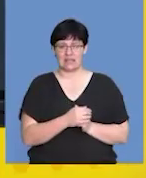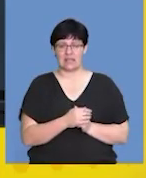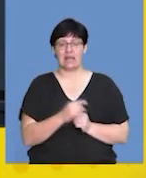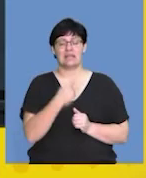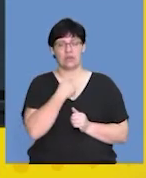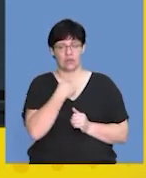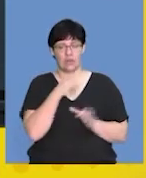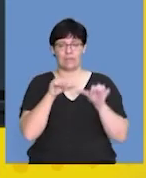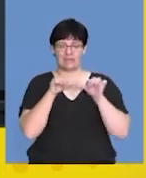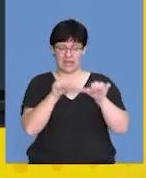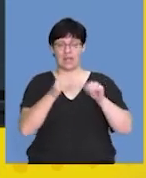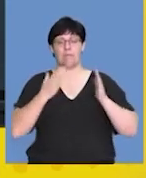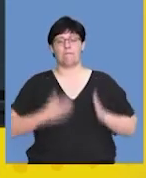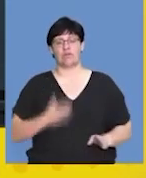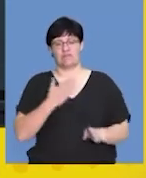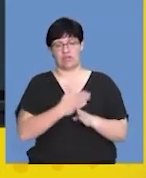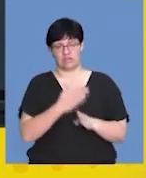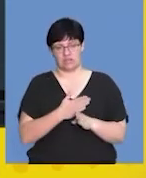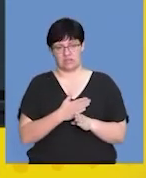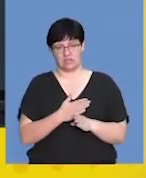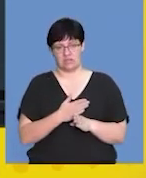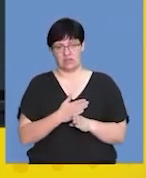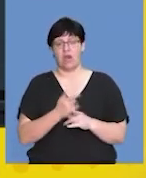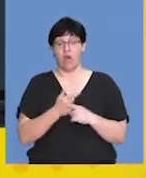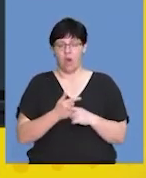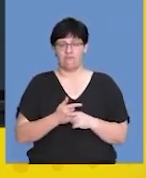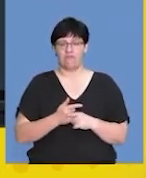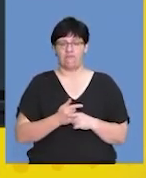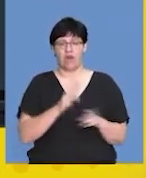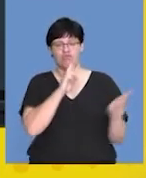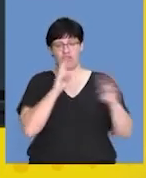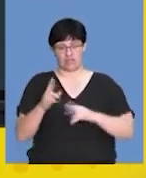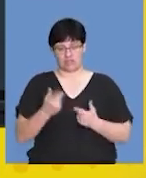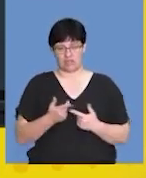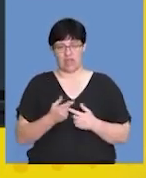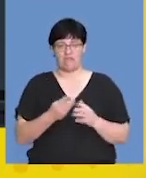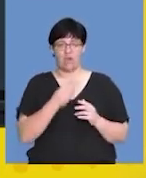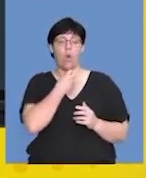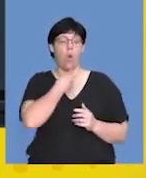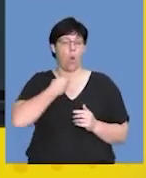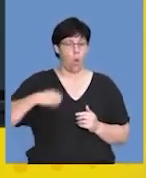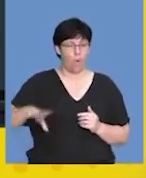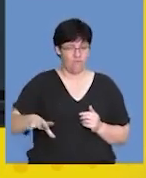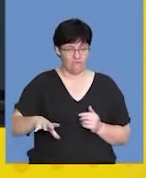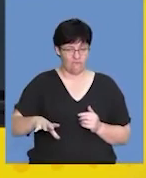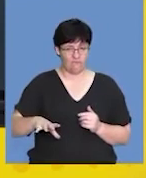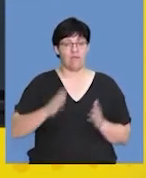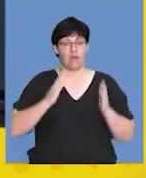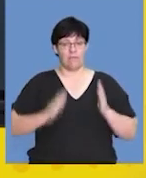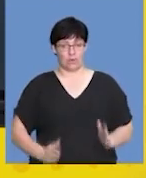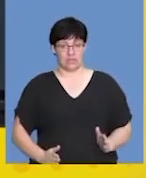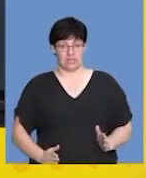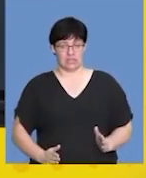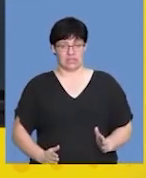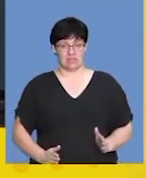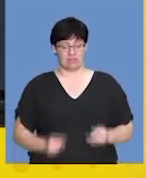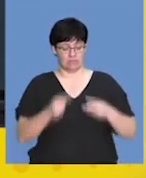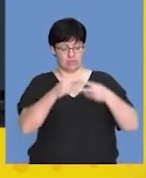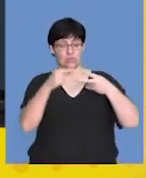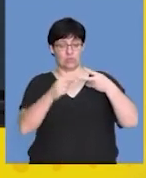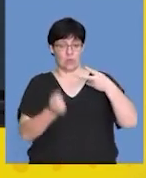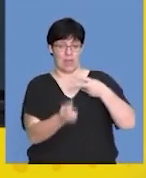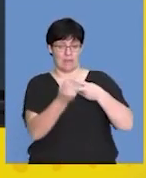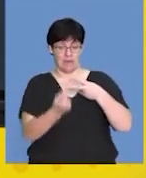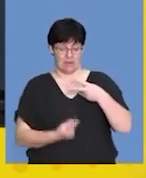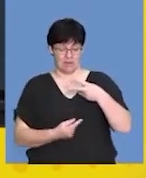thyroxin maintains body function in terms of basal metabolic reactions. So, if you remove thyroxin from your body, there's two things